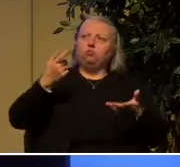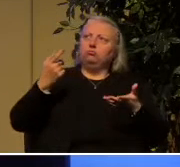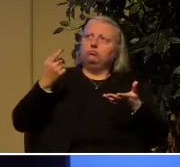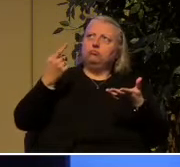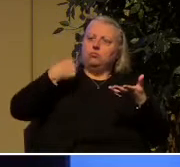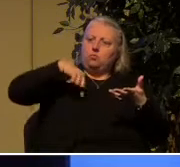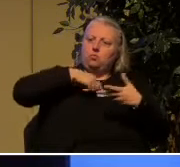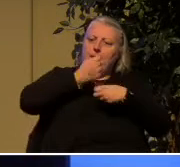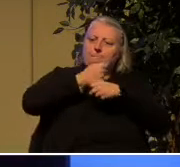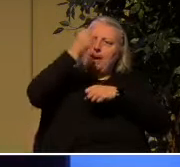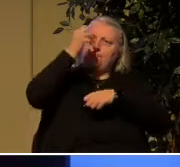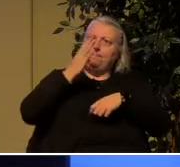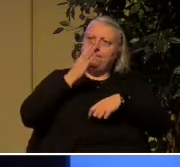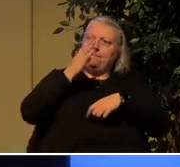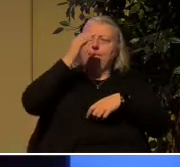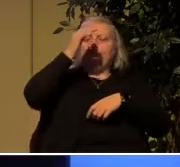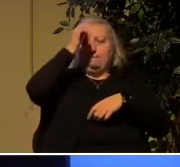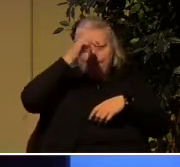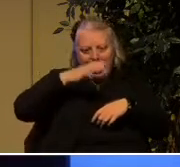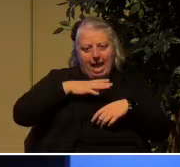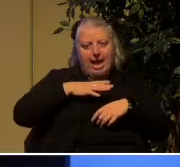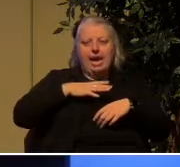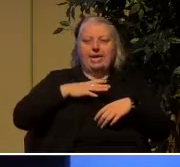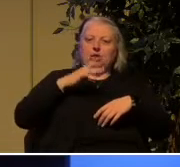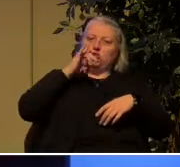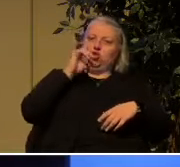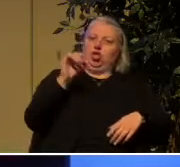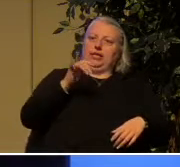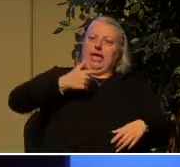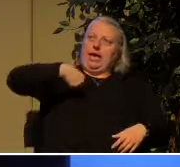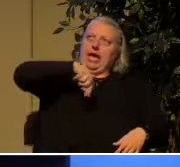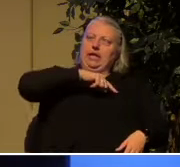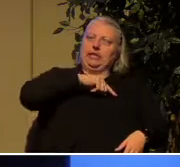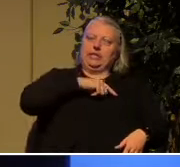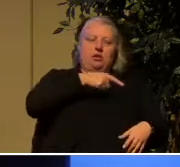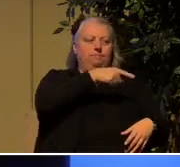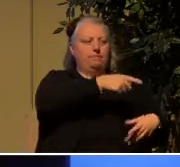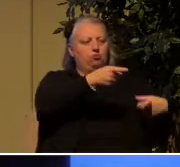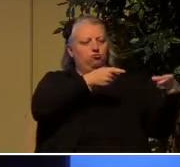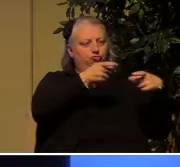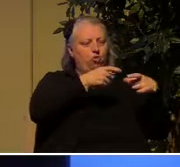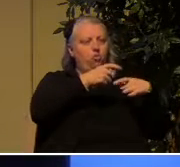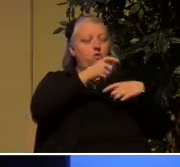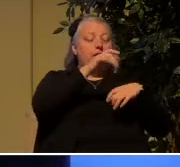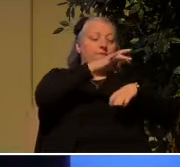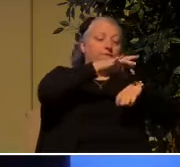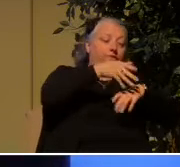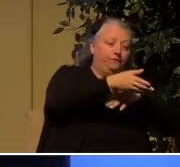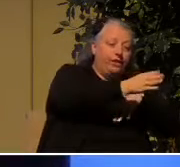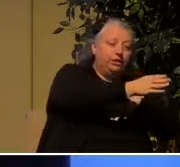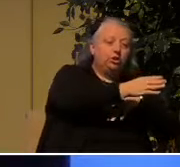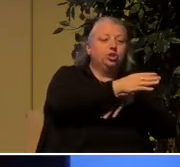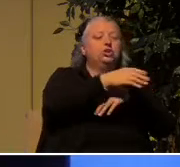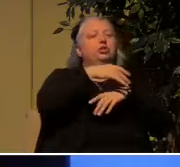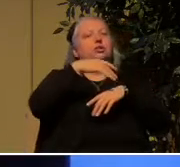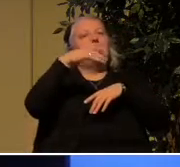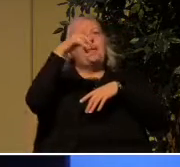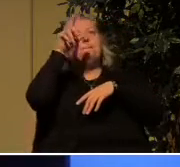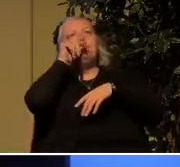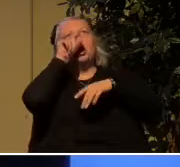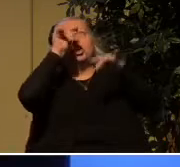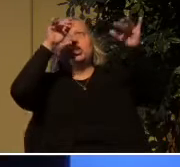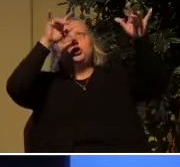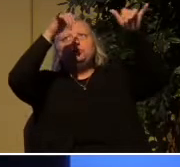man in our image and our likeness. Let them rule over the fish of the sea, the birds of the air, over the livestock,